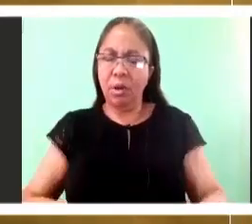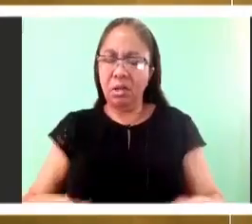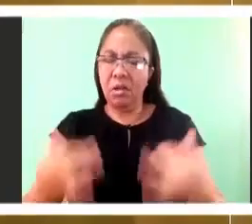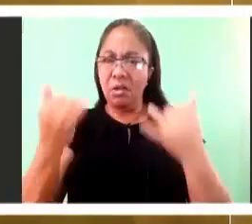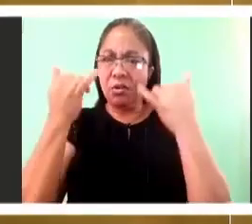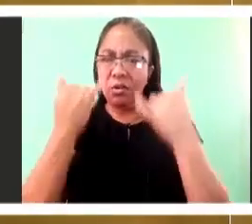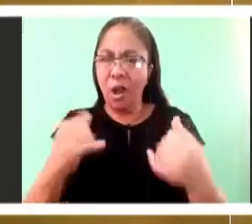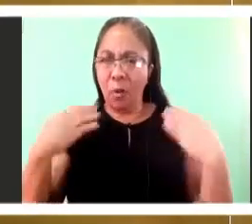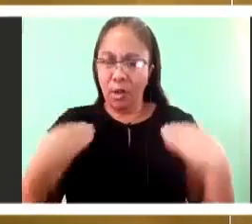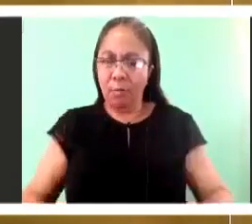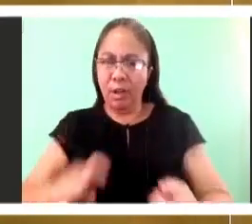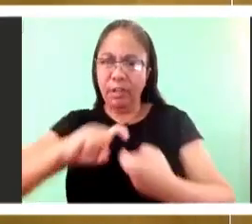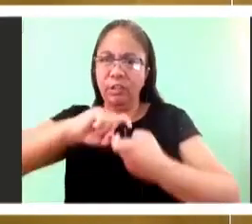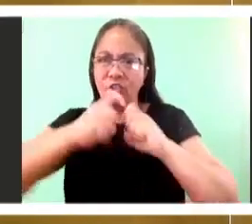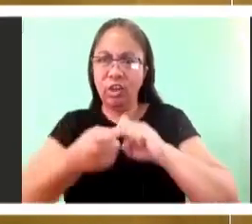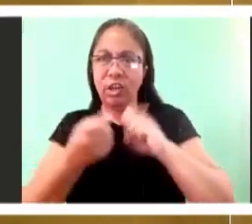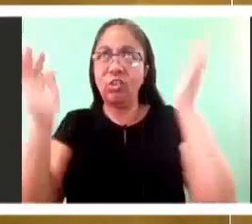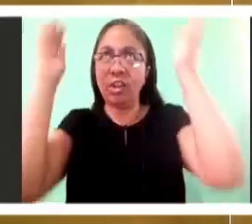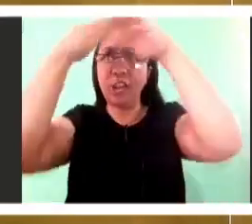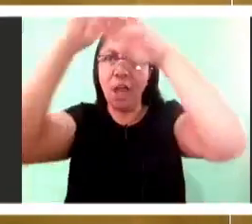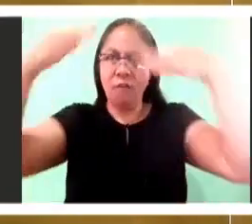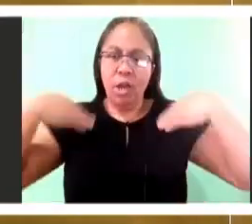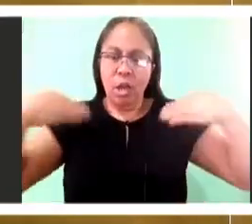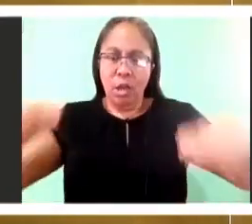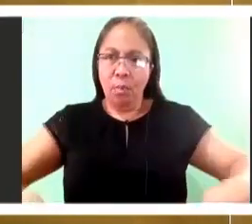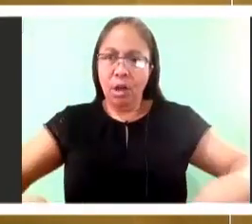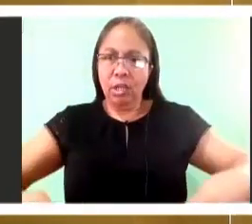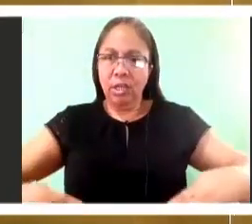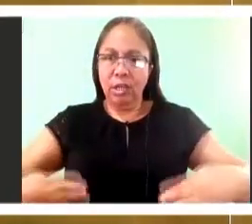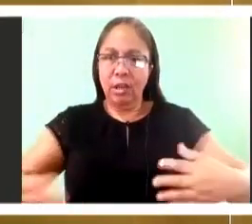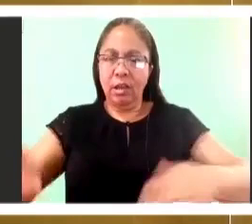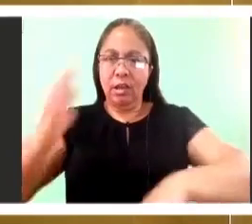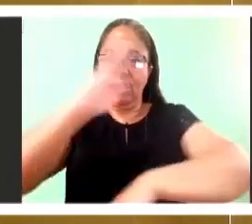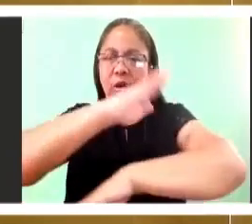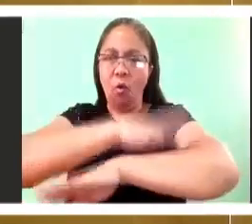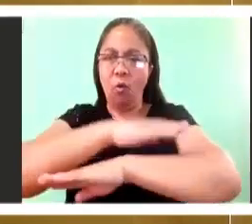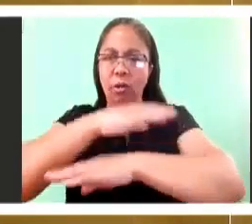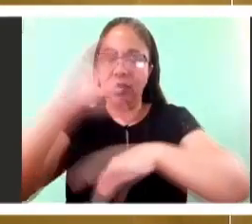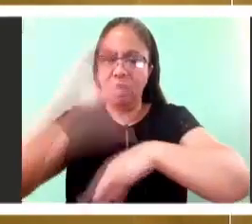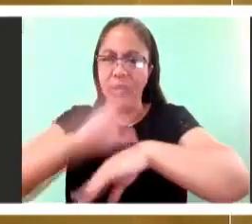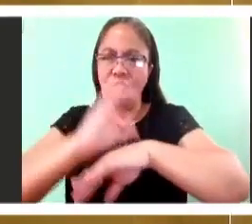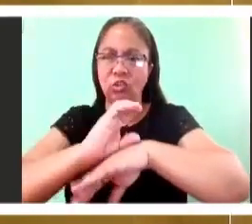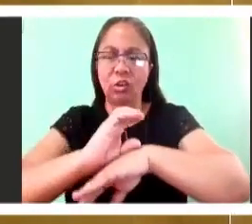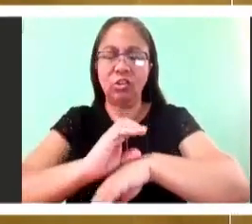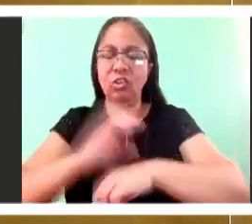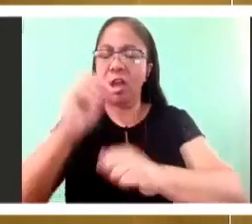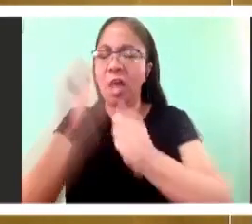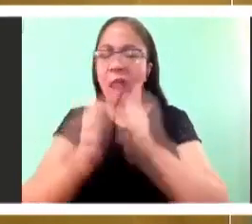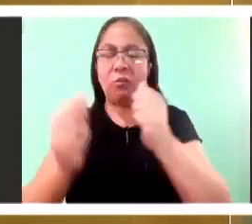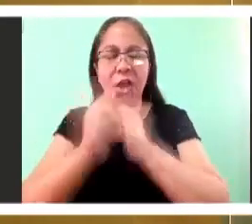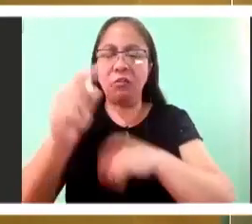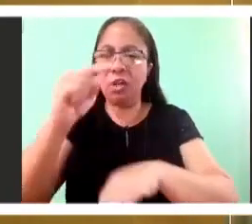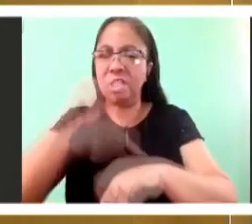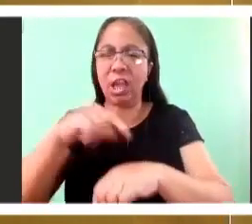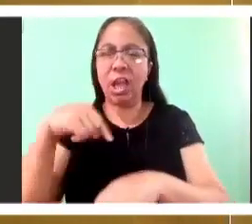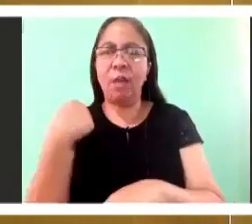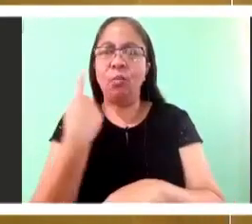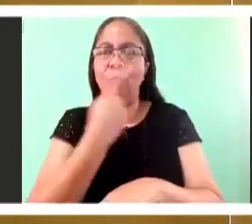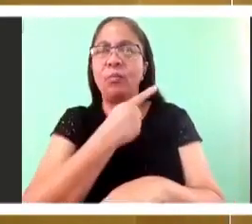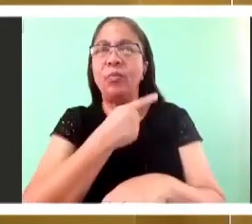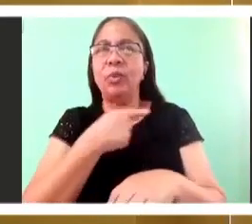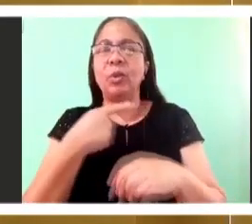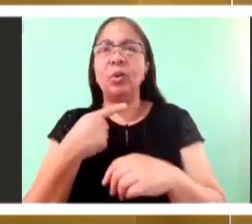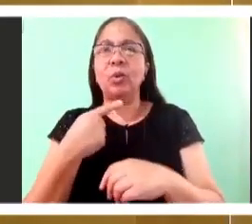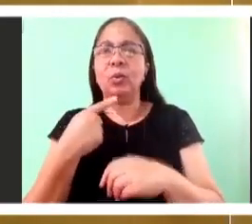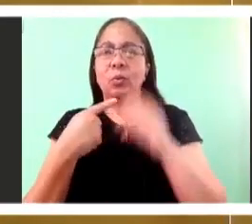Eucharist it is a miracle that we are celebrating and to understand that is to understand brothers and sisters that just as they could